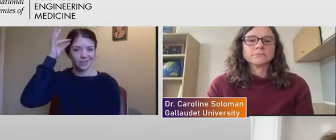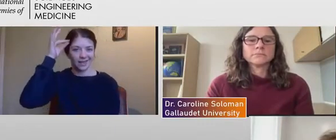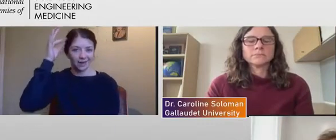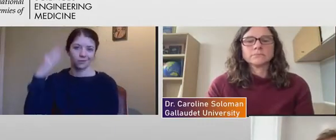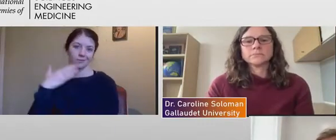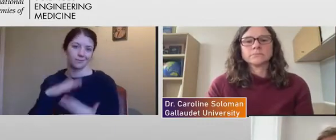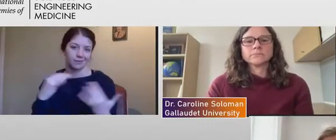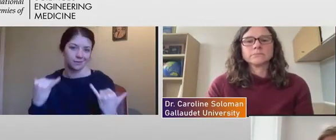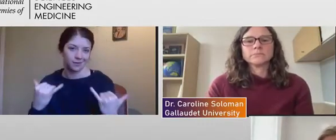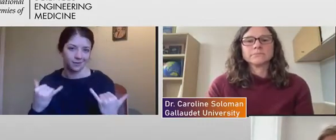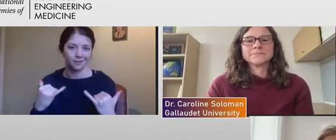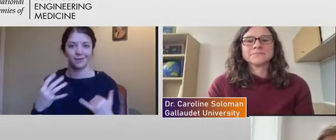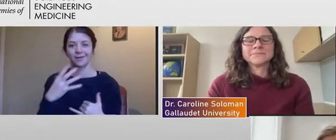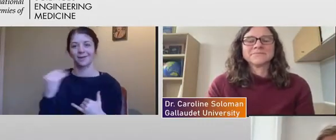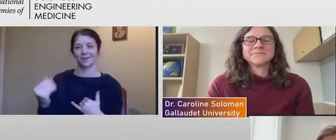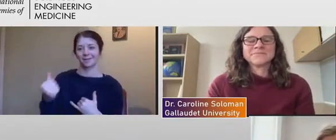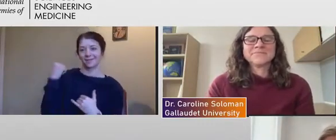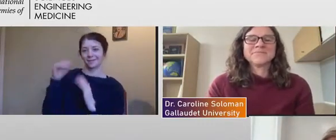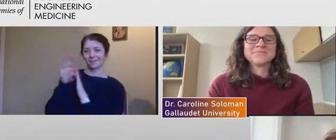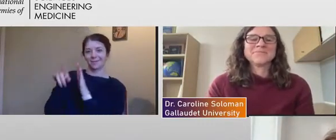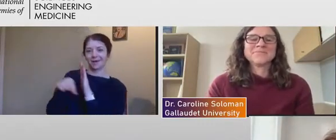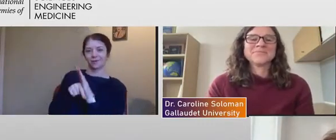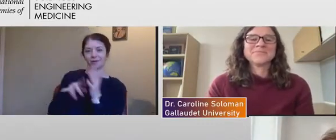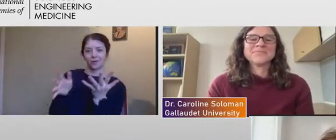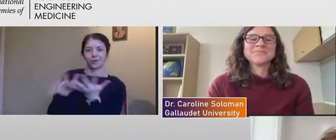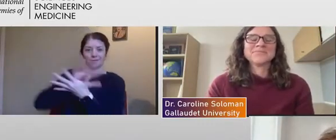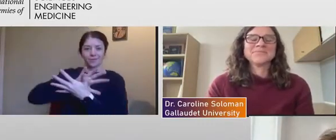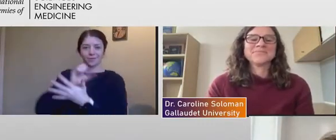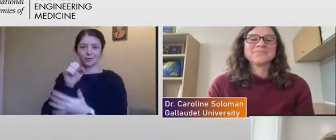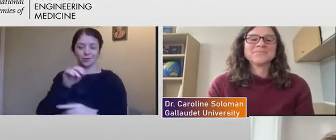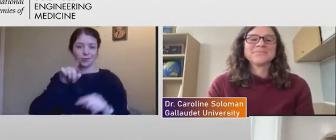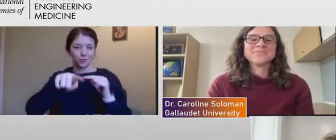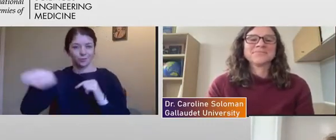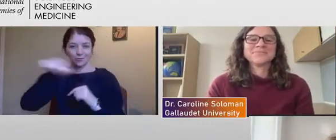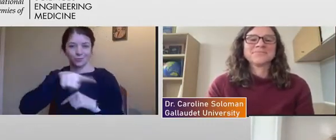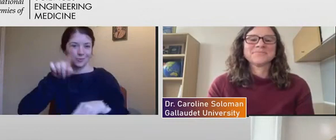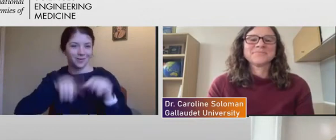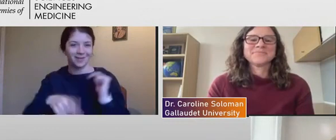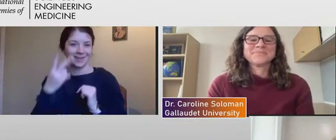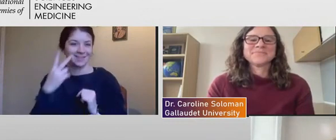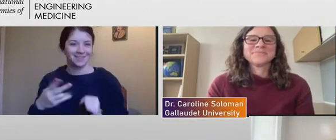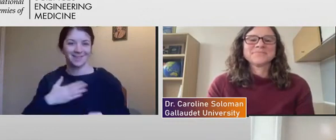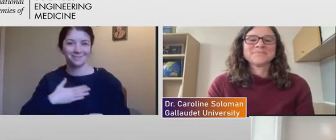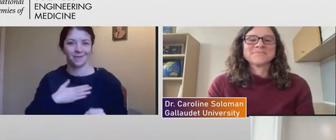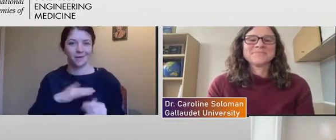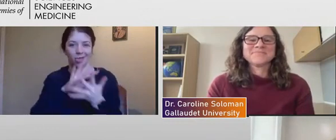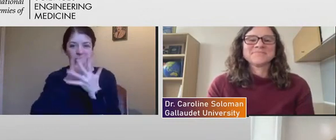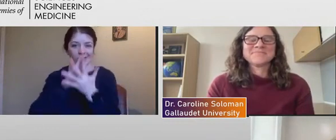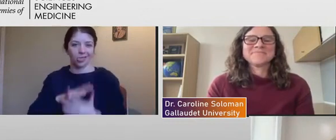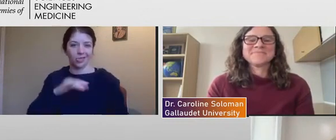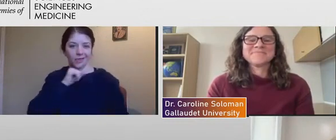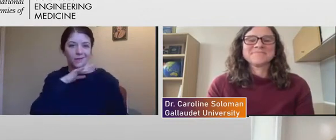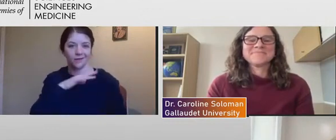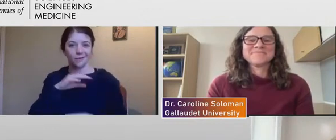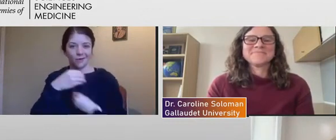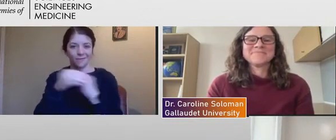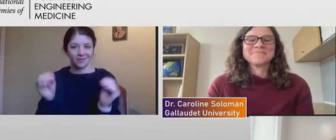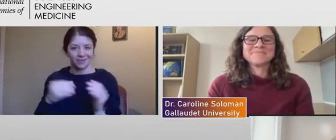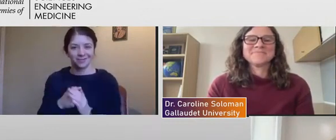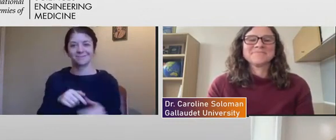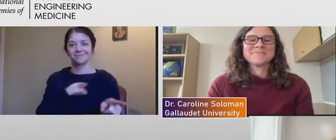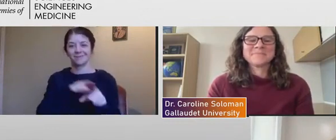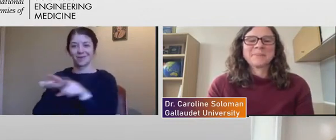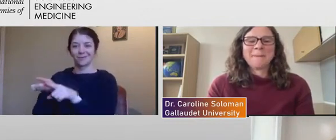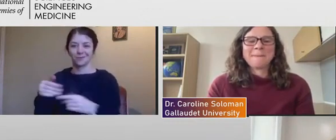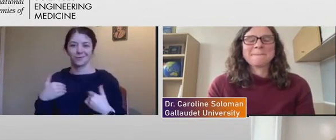so you don't see my cluttered office. I also have muscular dystrophy and use a wheelchair for mobility,